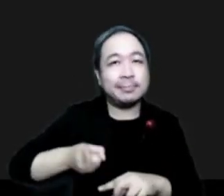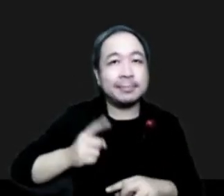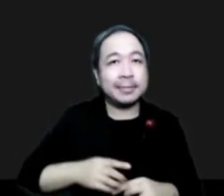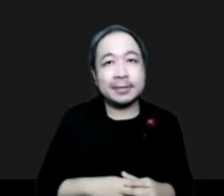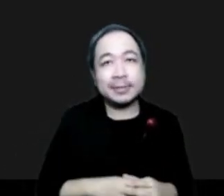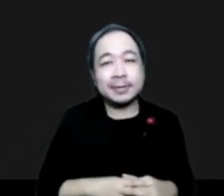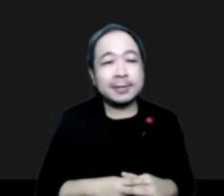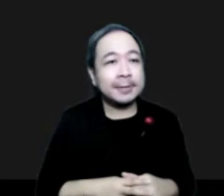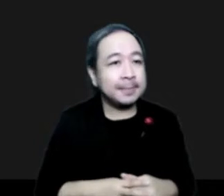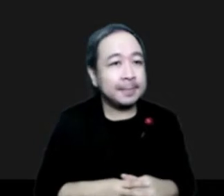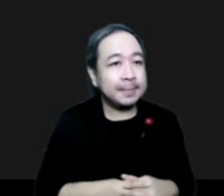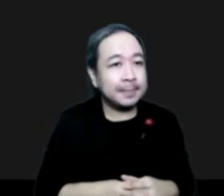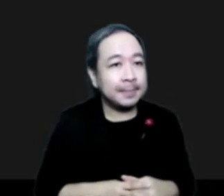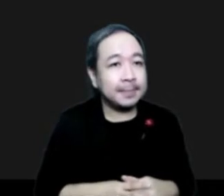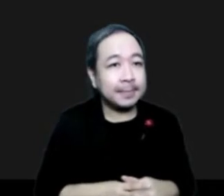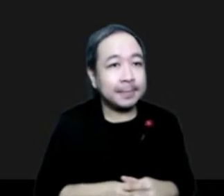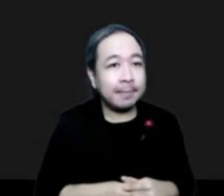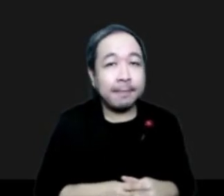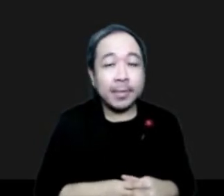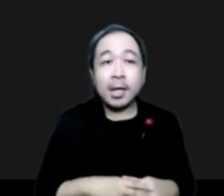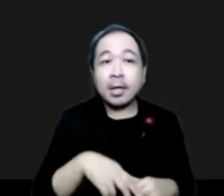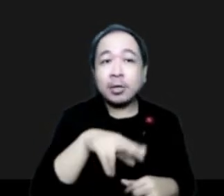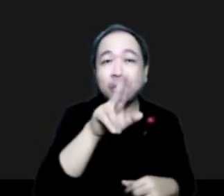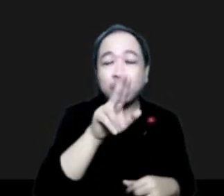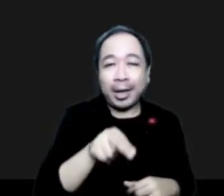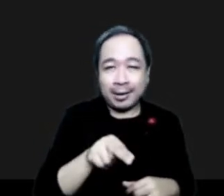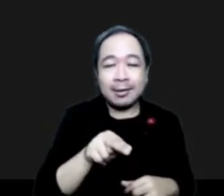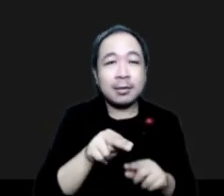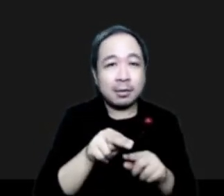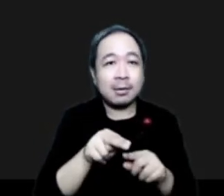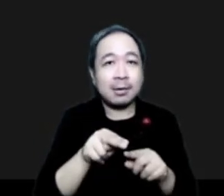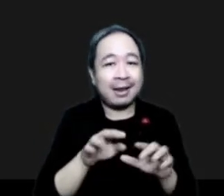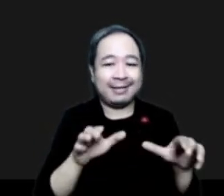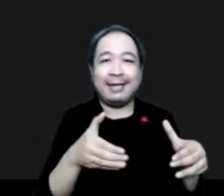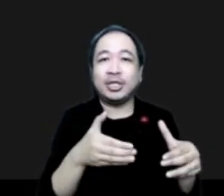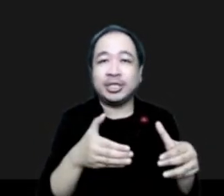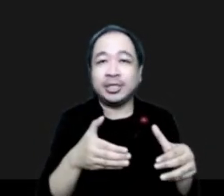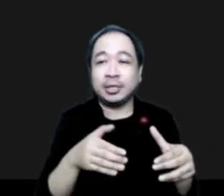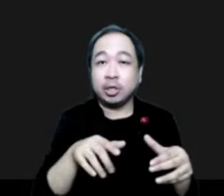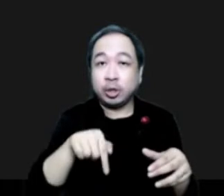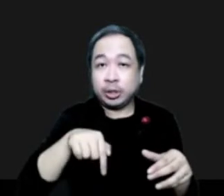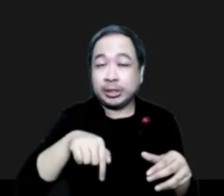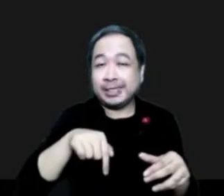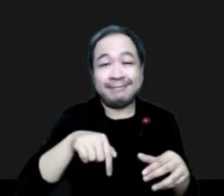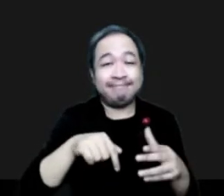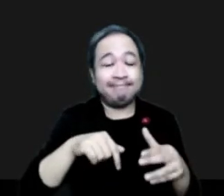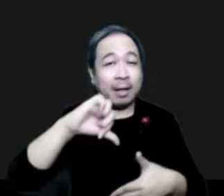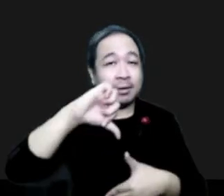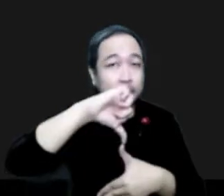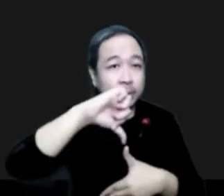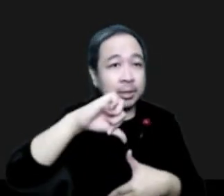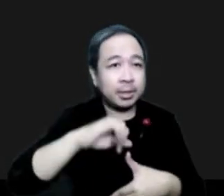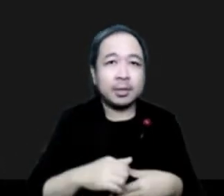Now what can we say about UN agency capacity or expertise in the region? We have seen some agencies which have specific